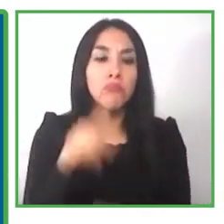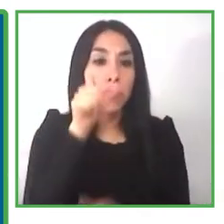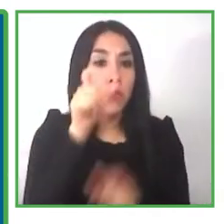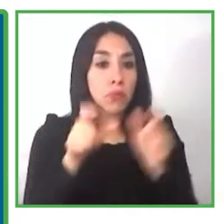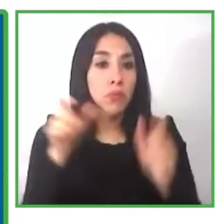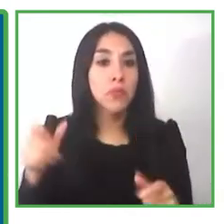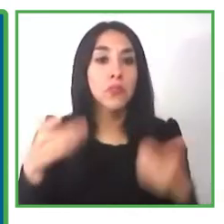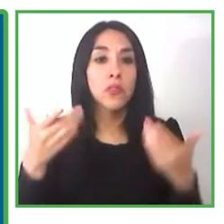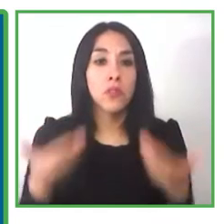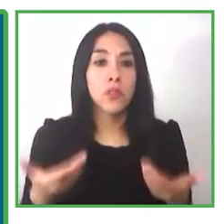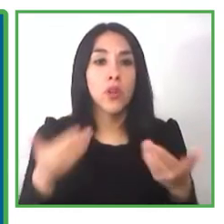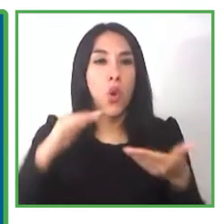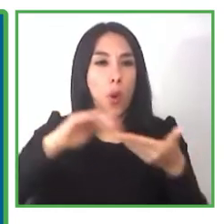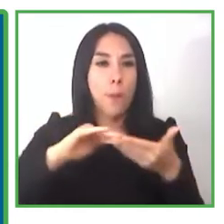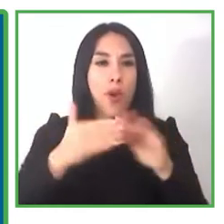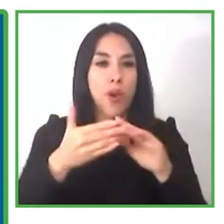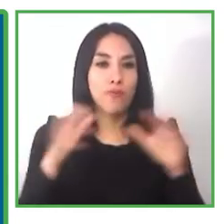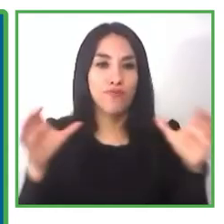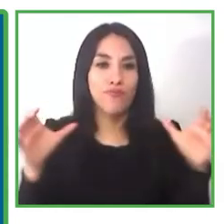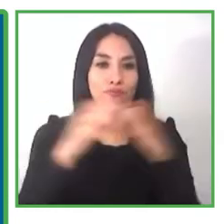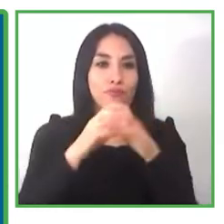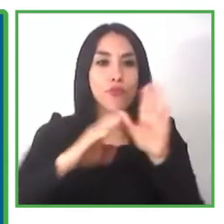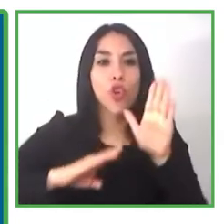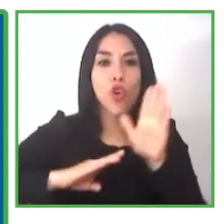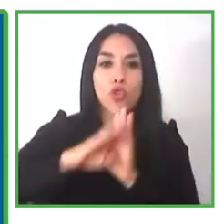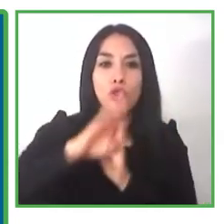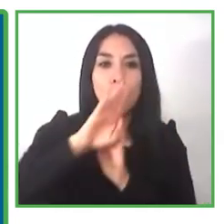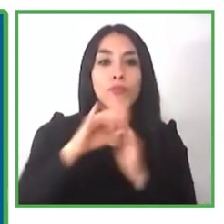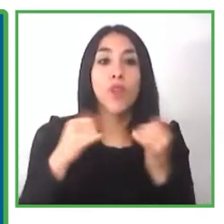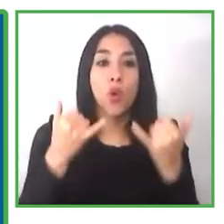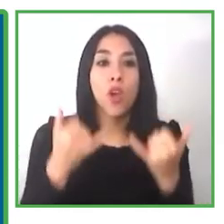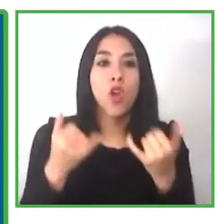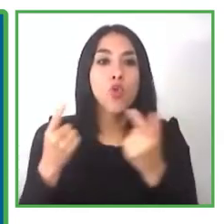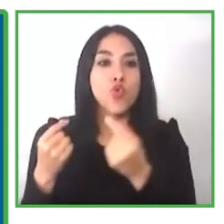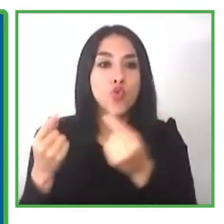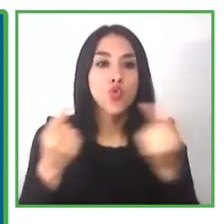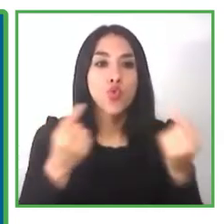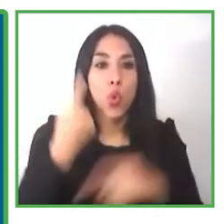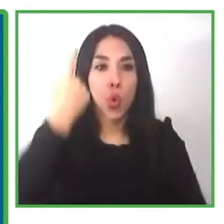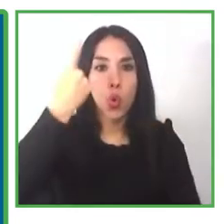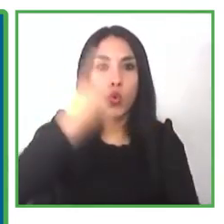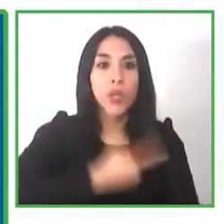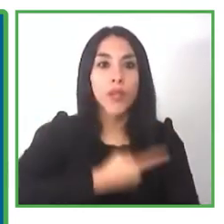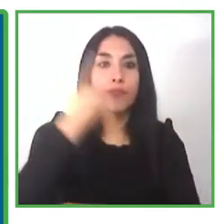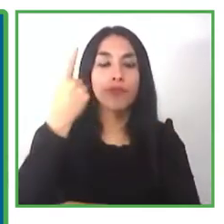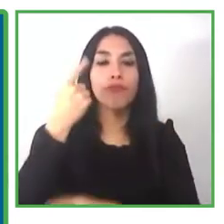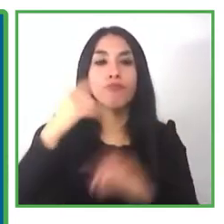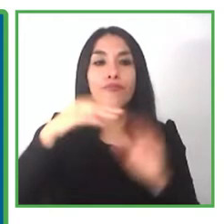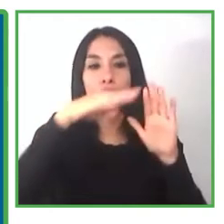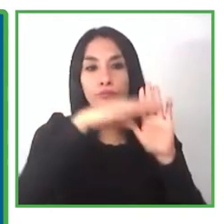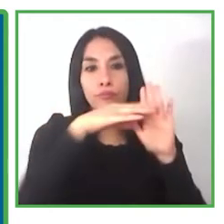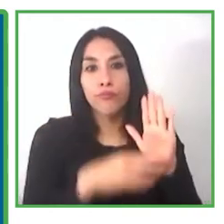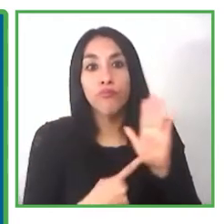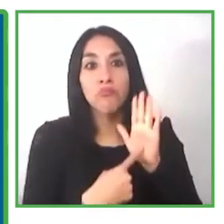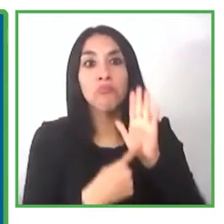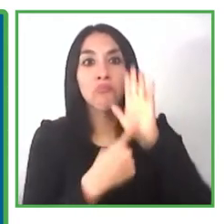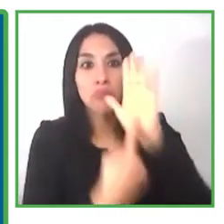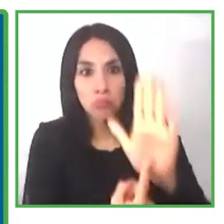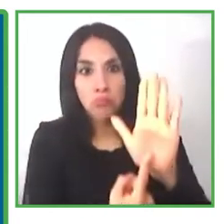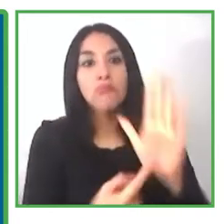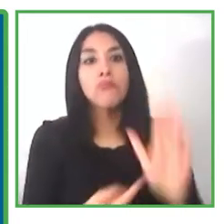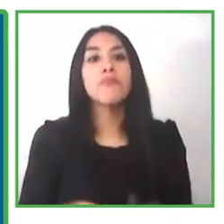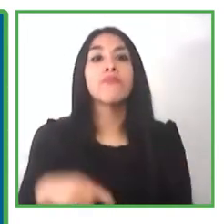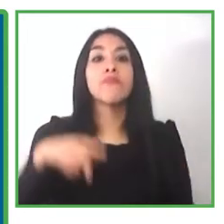of this emerging community we have defined an introductory section session to find and to show the different